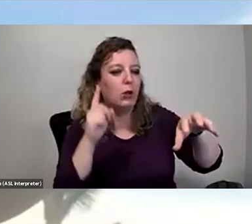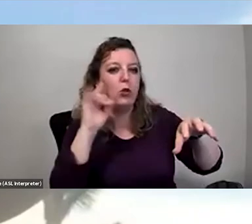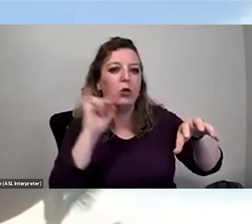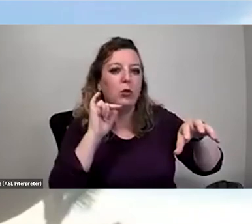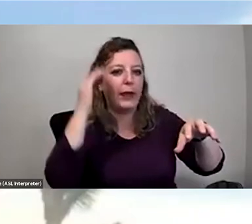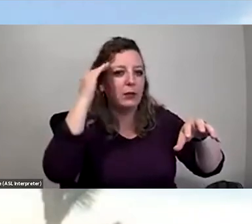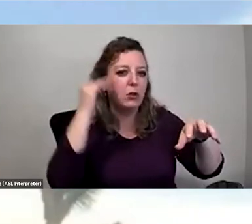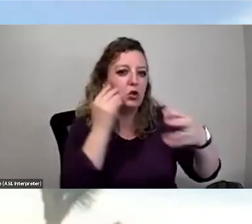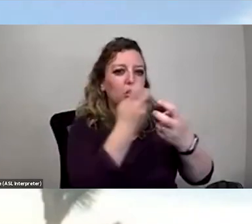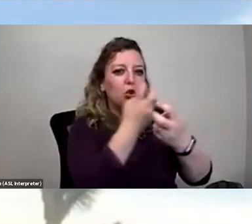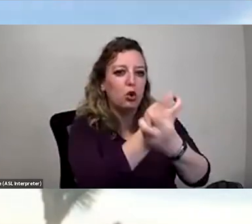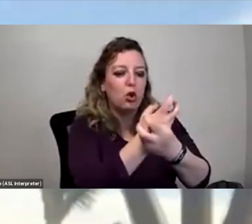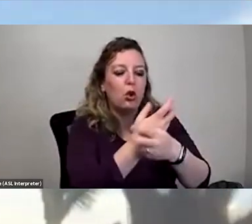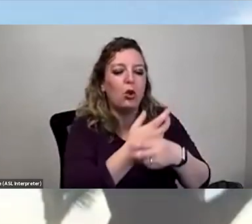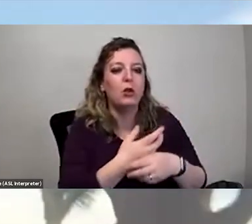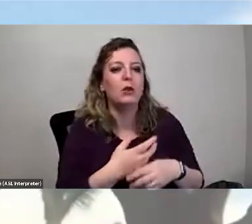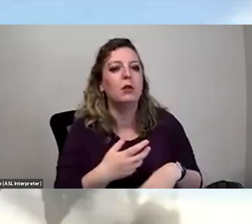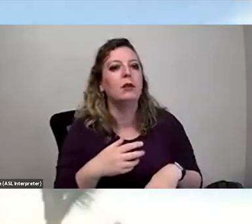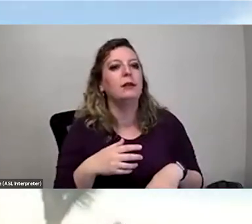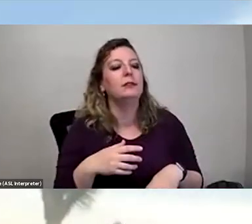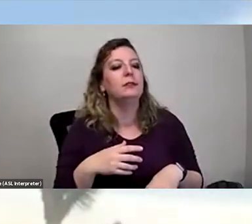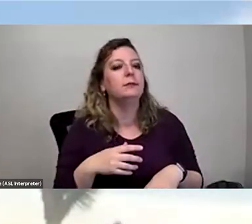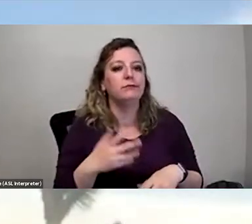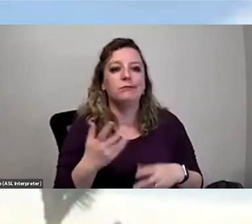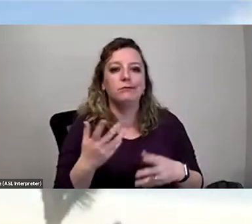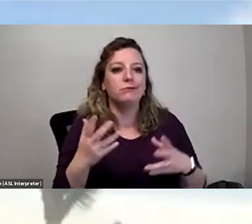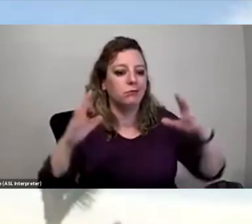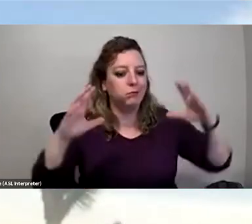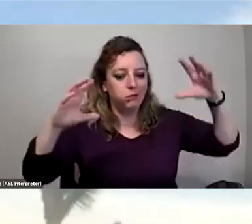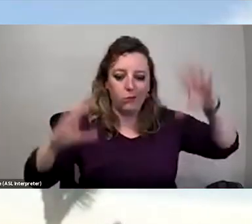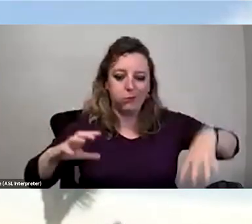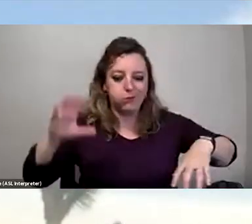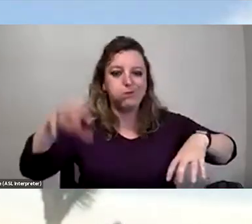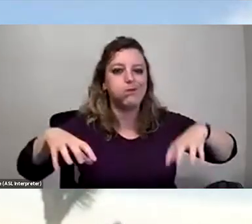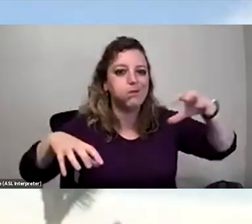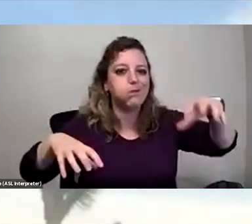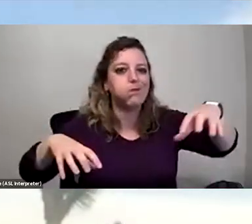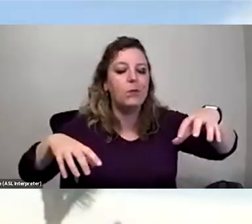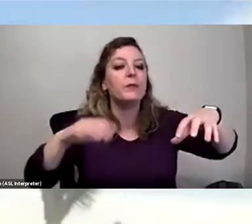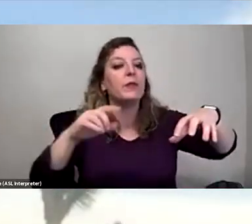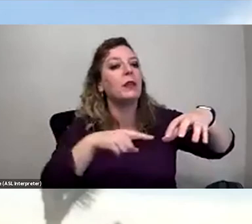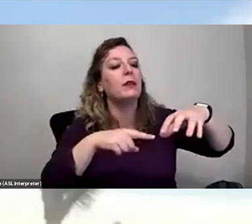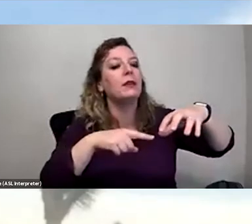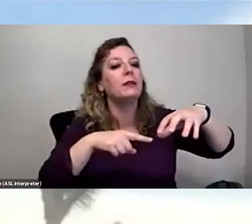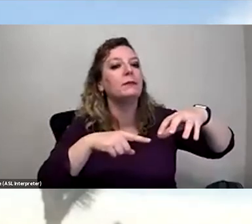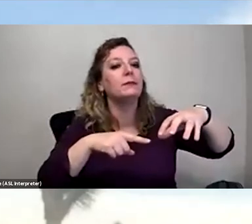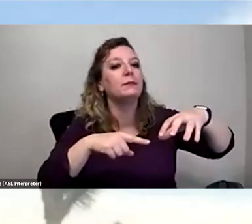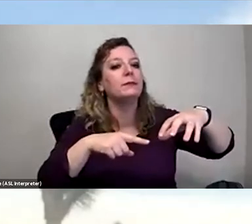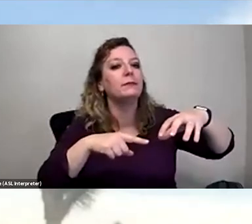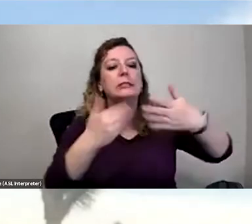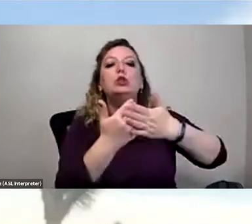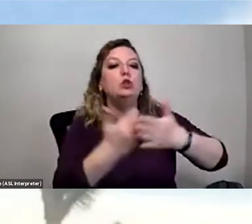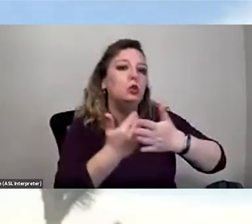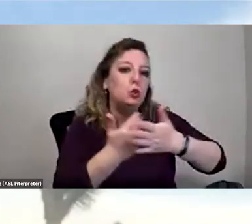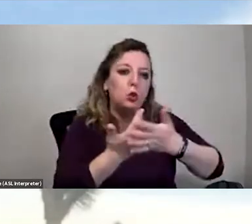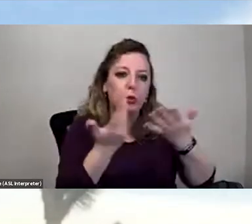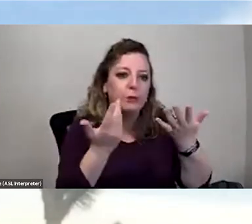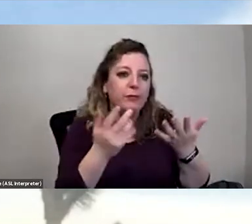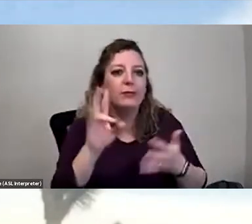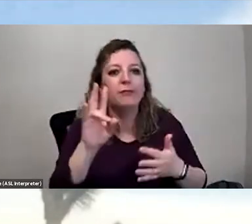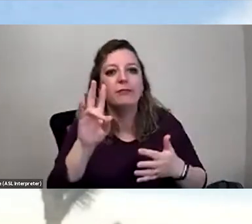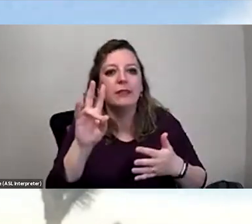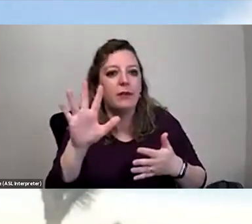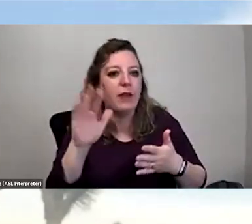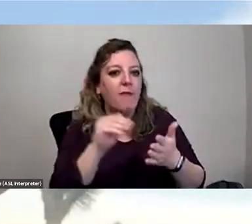that's very famous. Um, yeah, there's like big blobby boulders. Those rocks are very new, only like 75